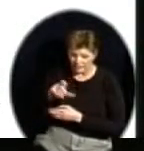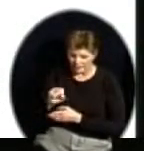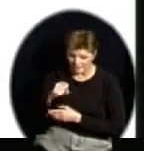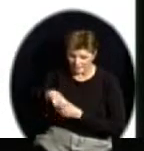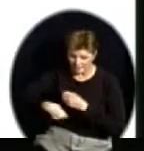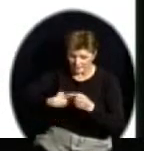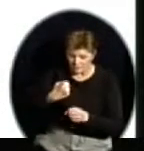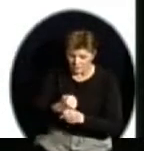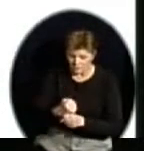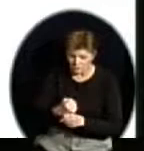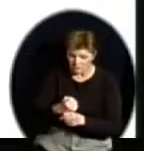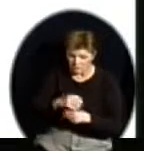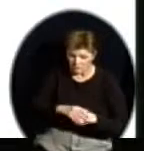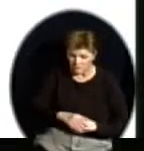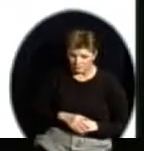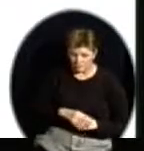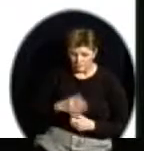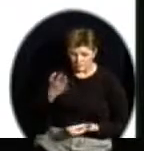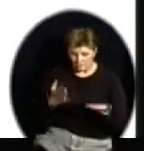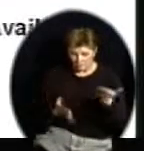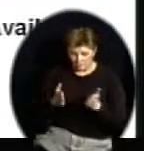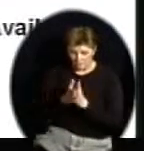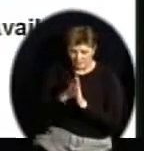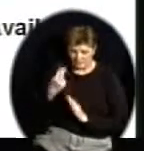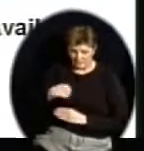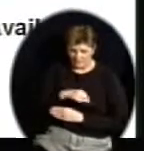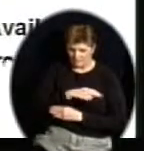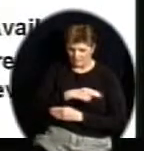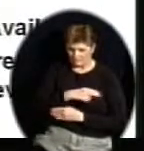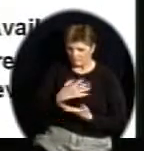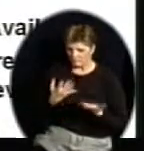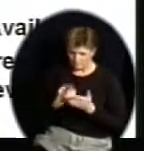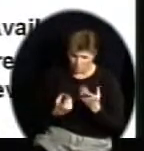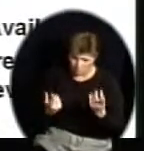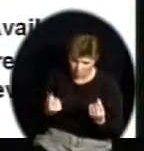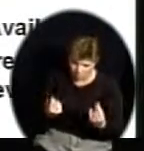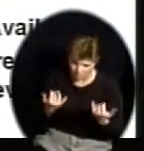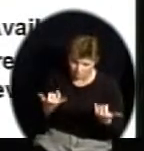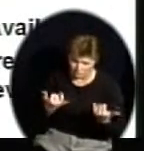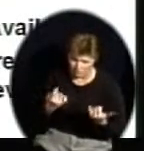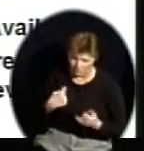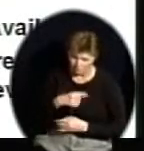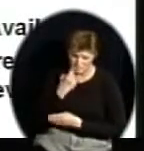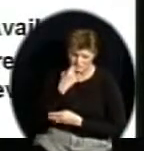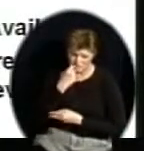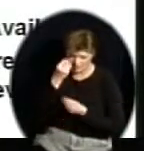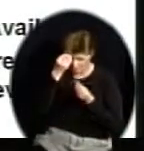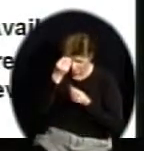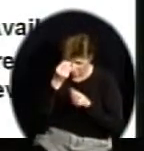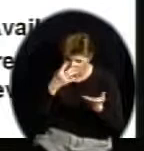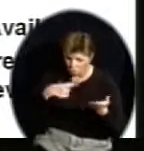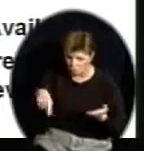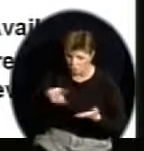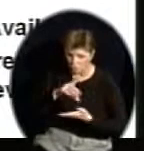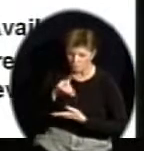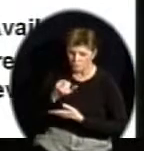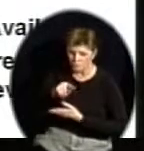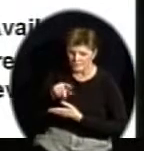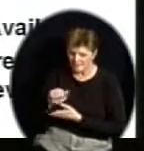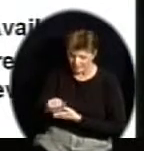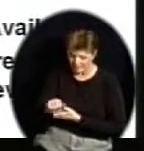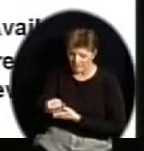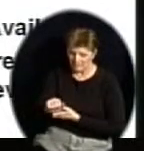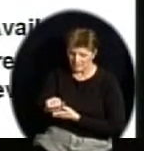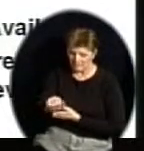So you might ask, where are we now? We have been provided some preliminary data that is being verified and corrected. And I